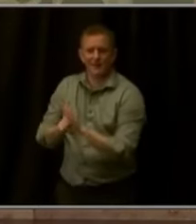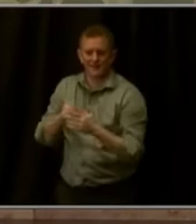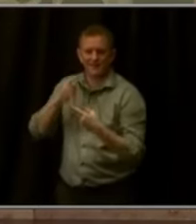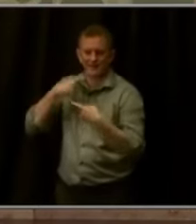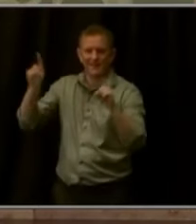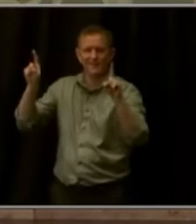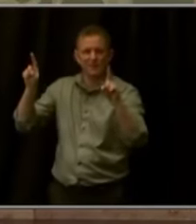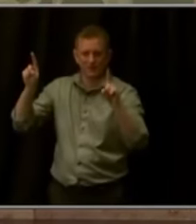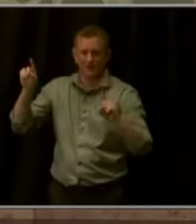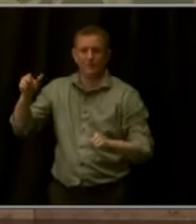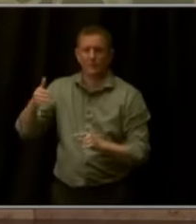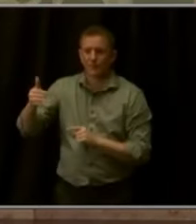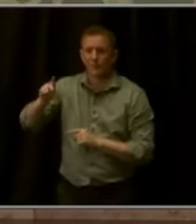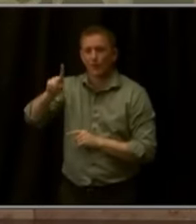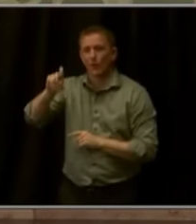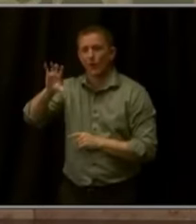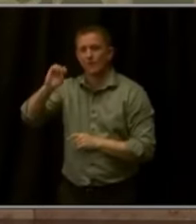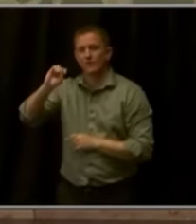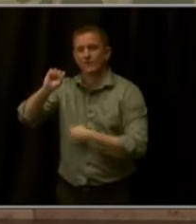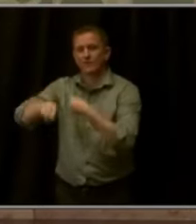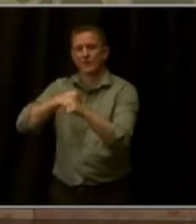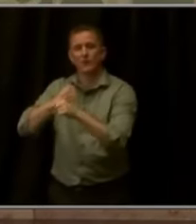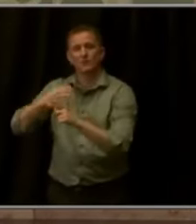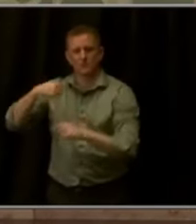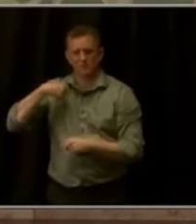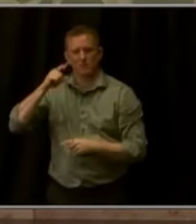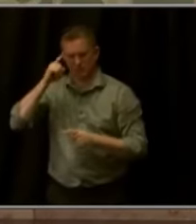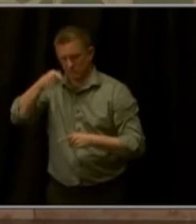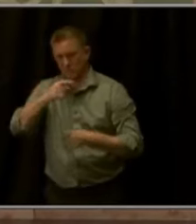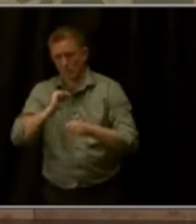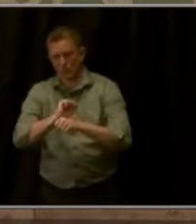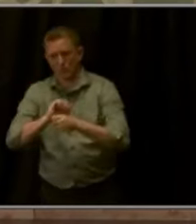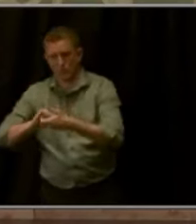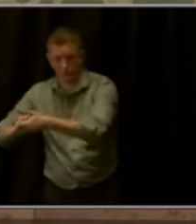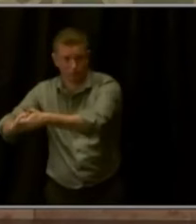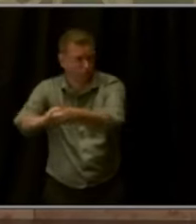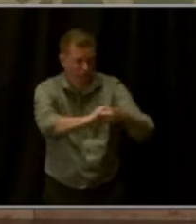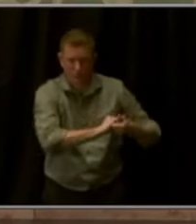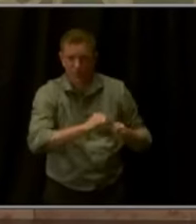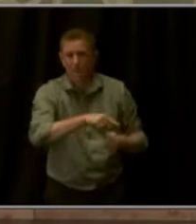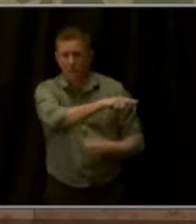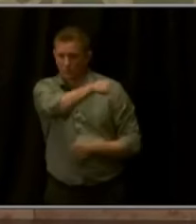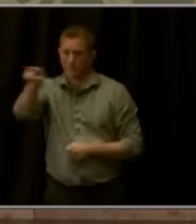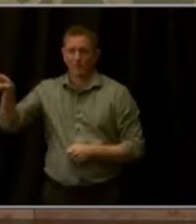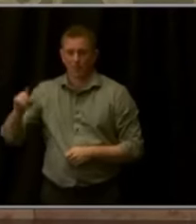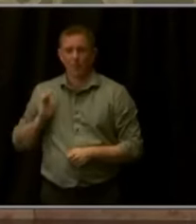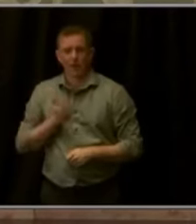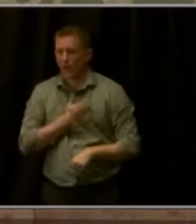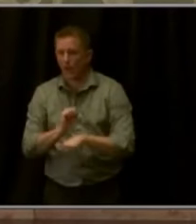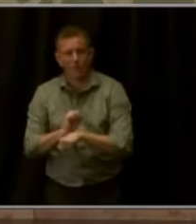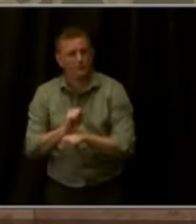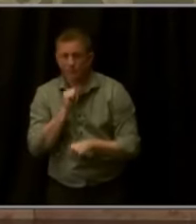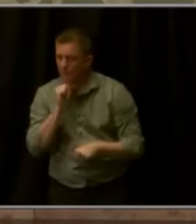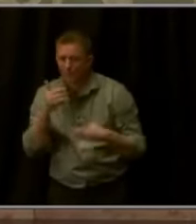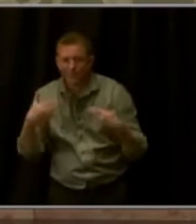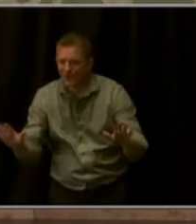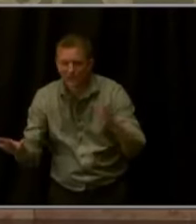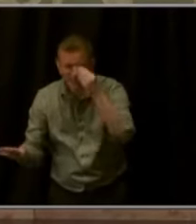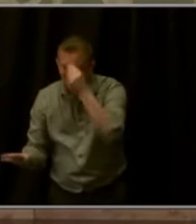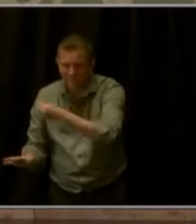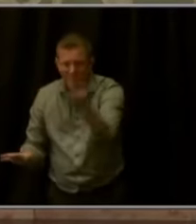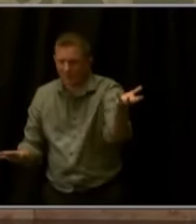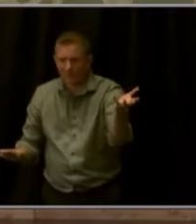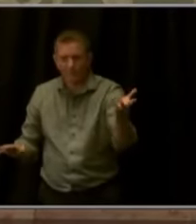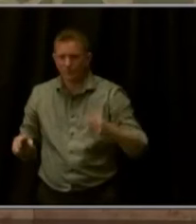working with you to get that done. But our work is far from finished. This year, thanks to the